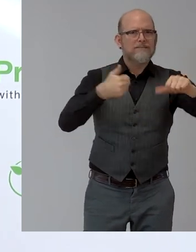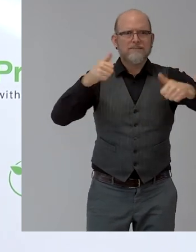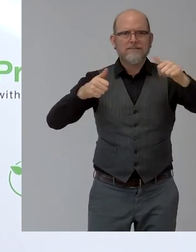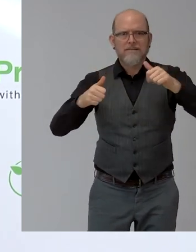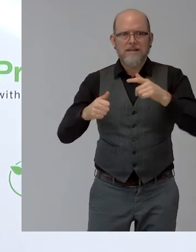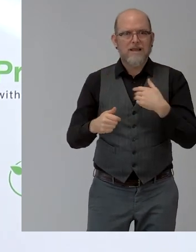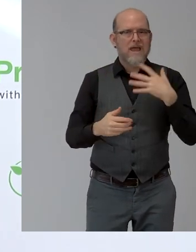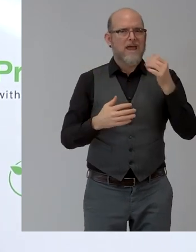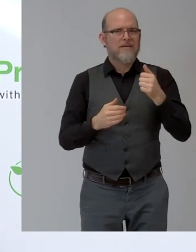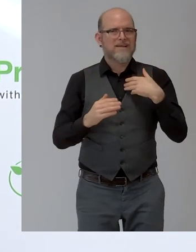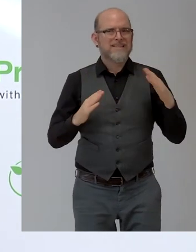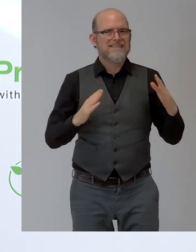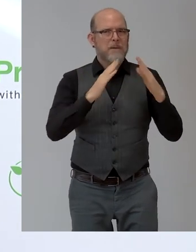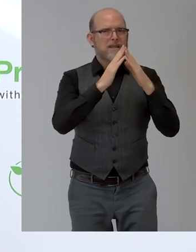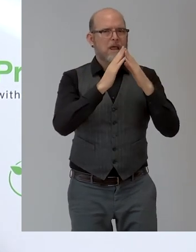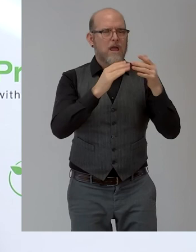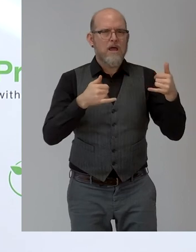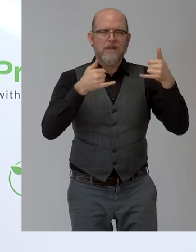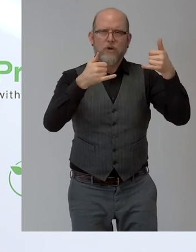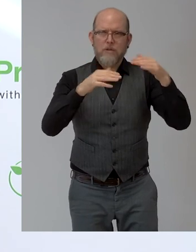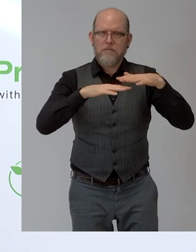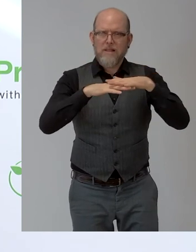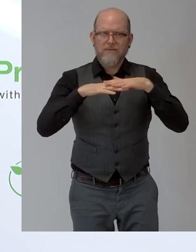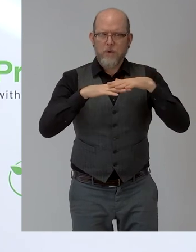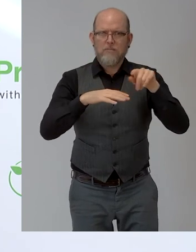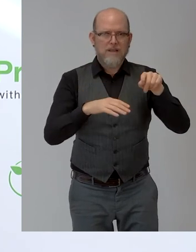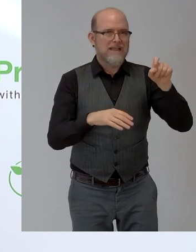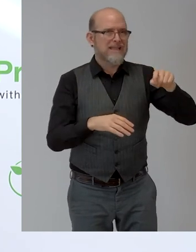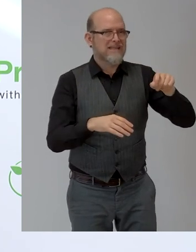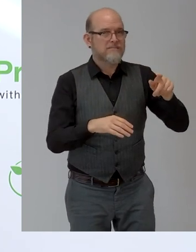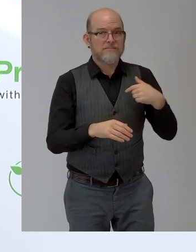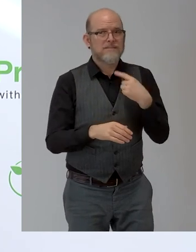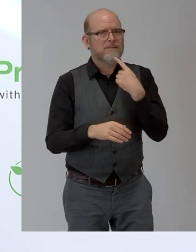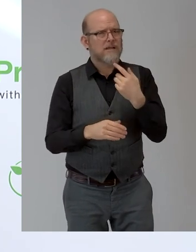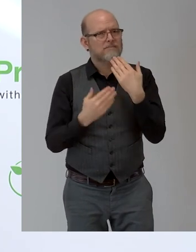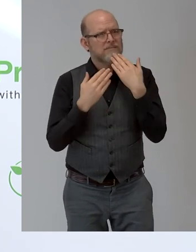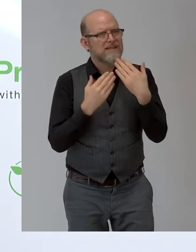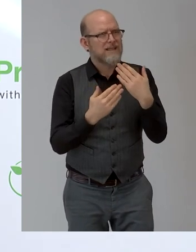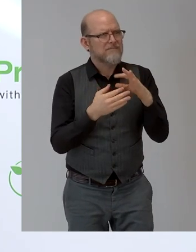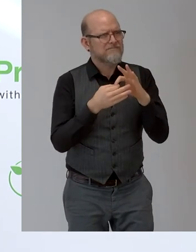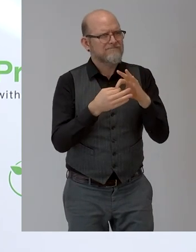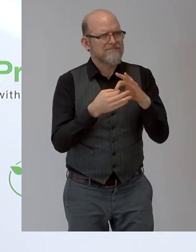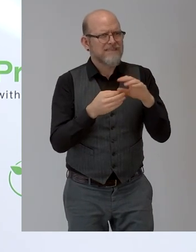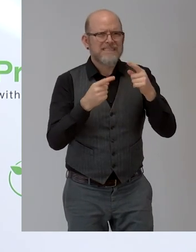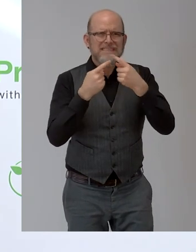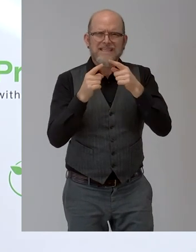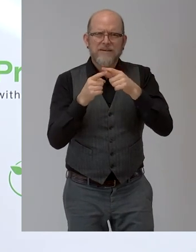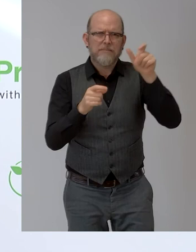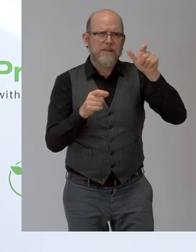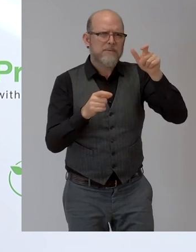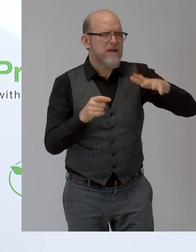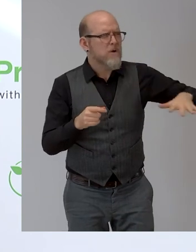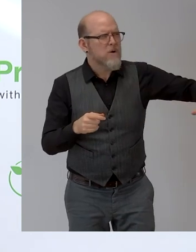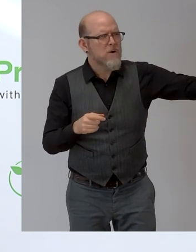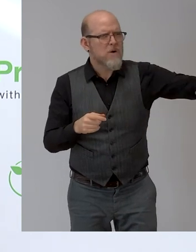genius Cordian Brook and the ever supportive Nora Walloch who really accommodate our needs and make it possible that we reach so